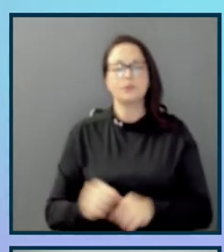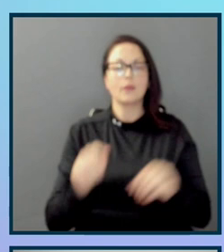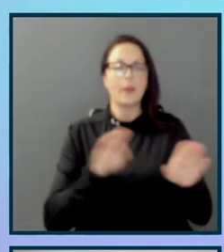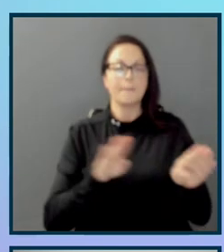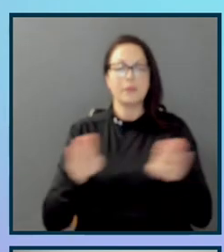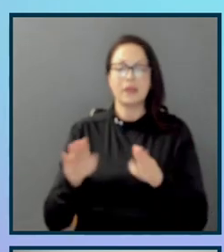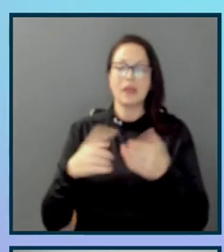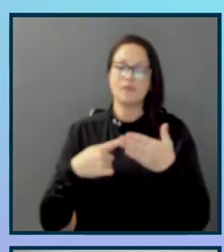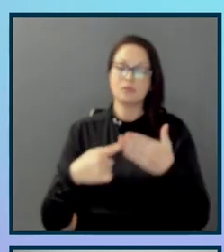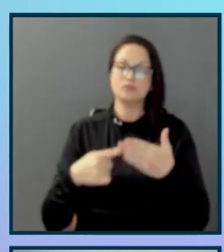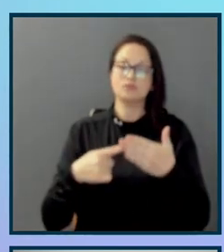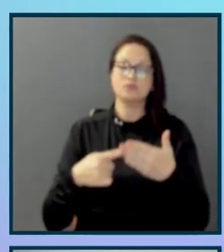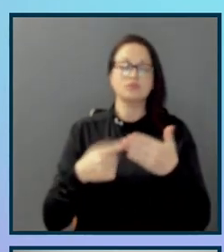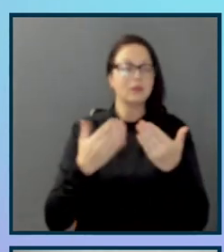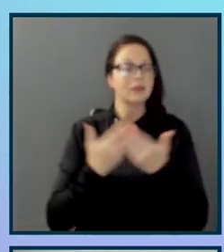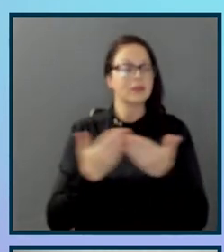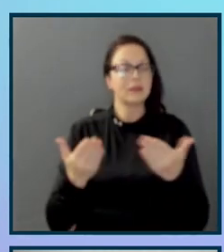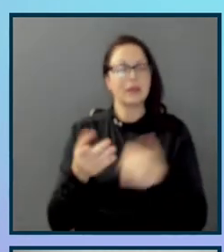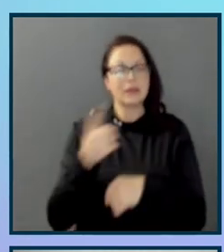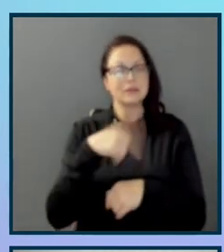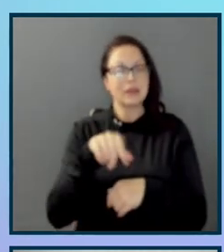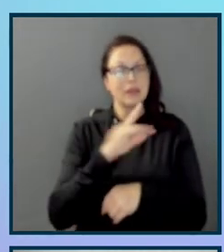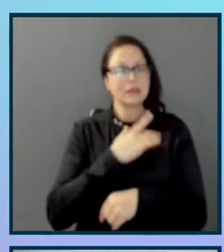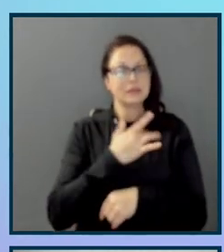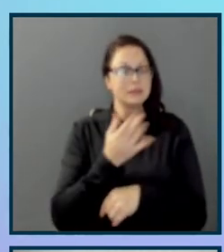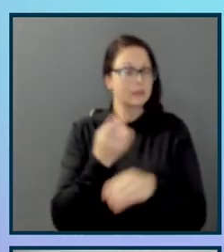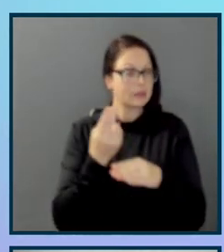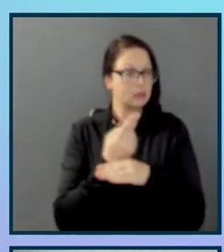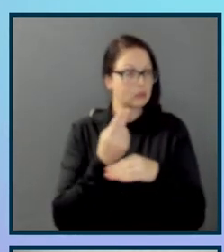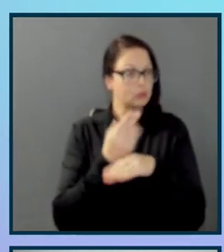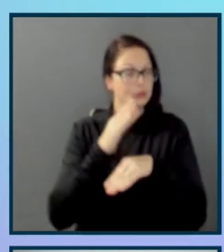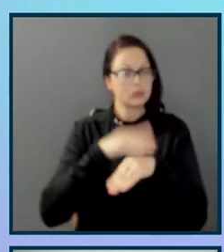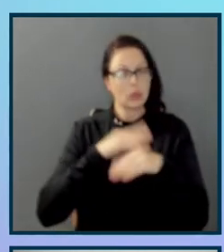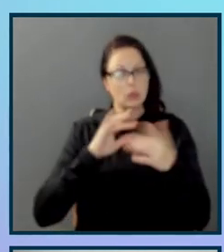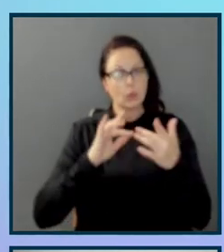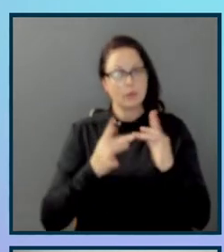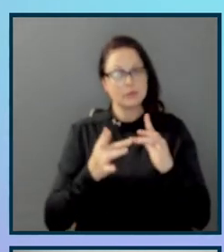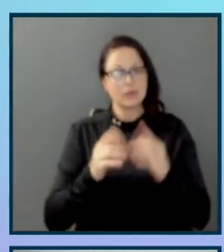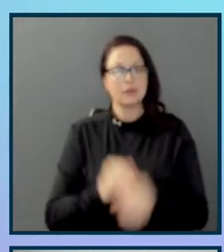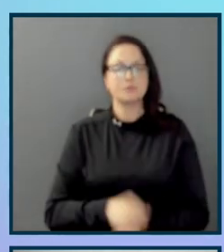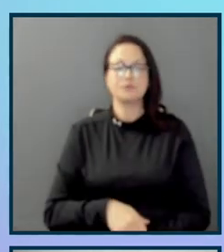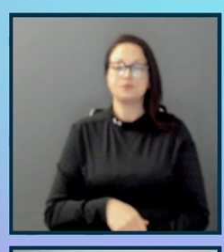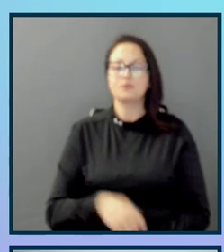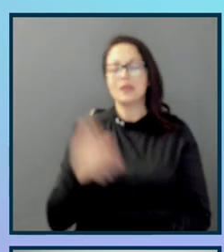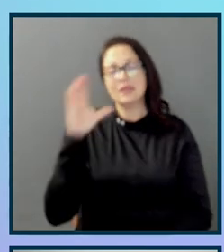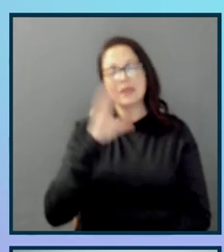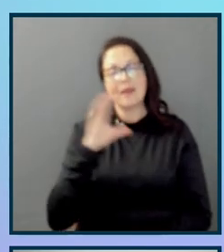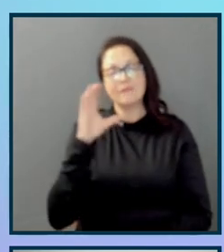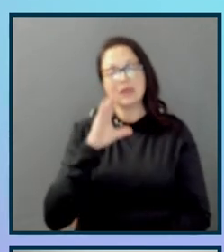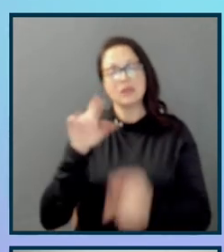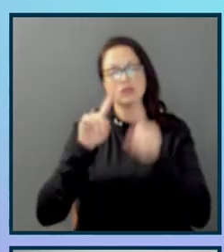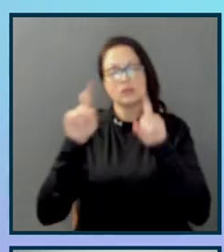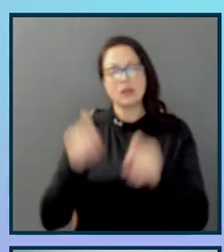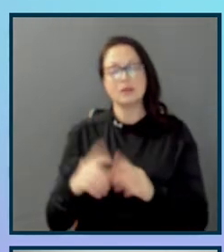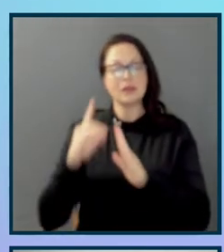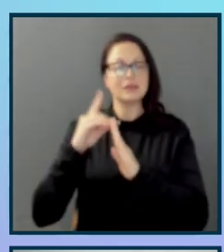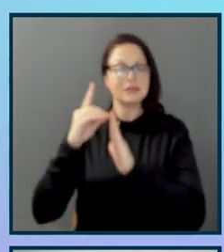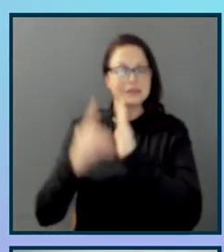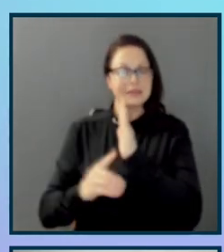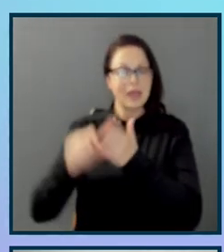what things they commonly do on the web or on that site in particular, navigation testing, design impressions,